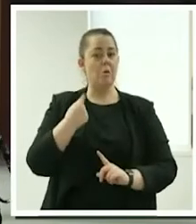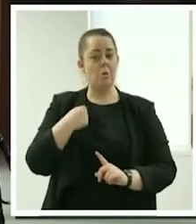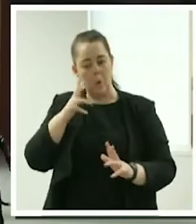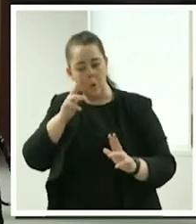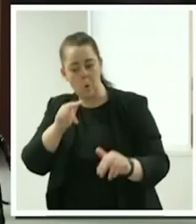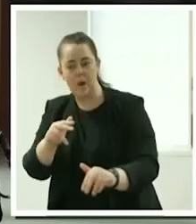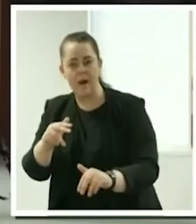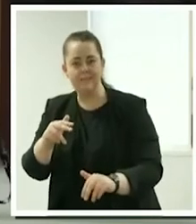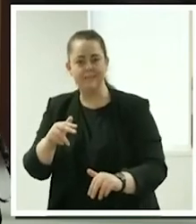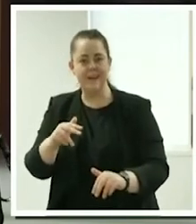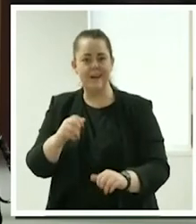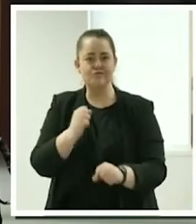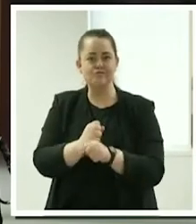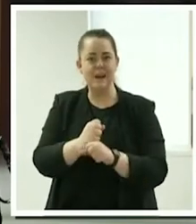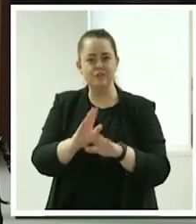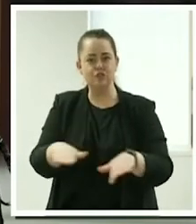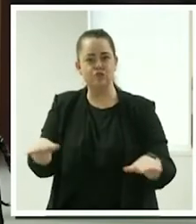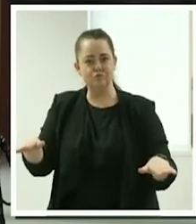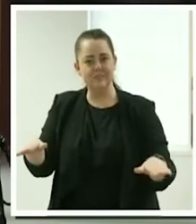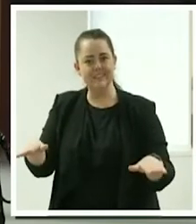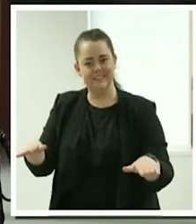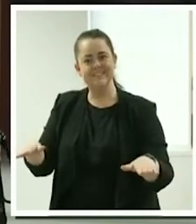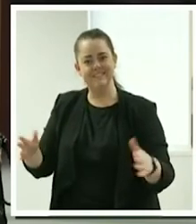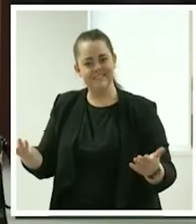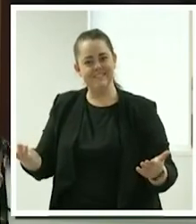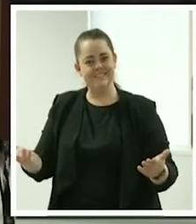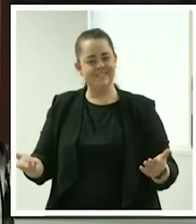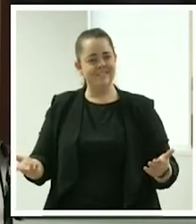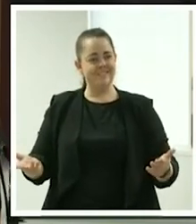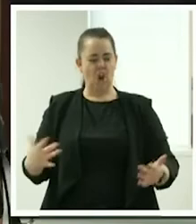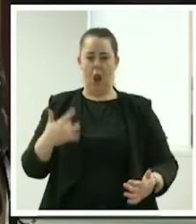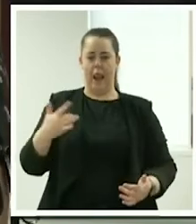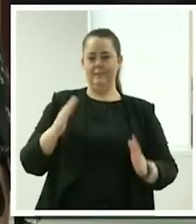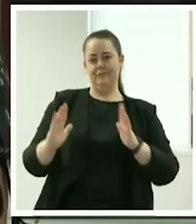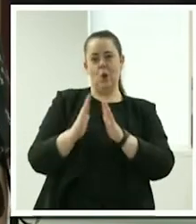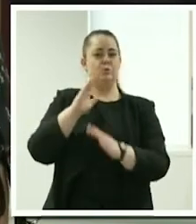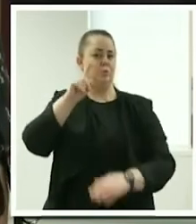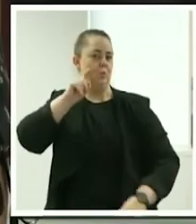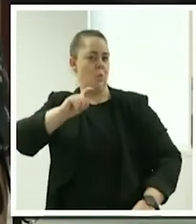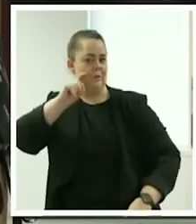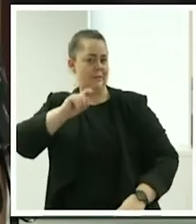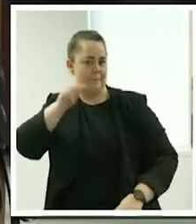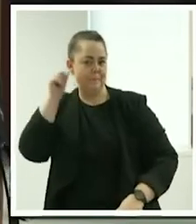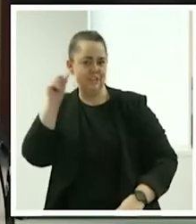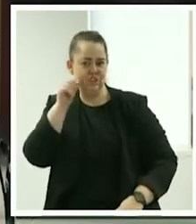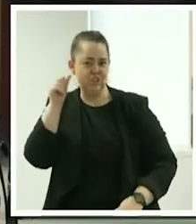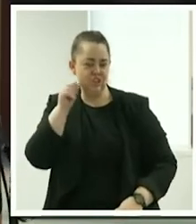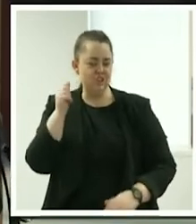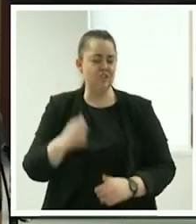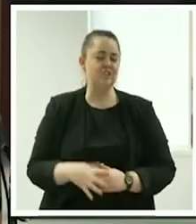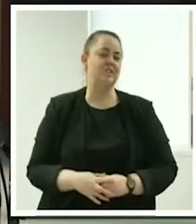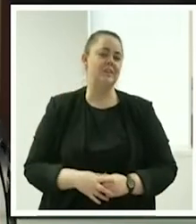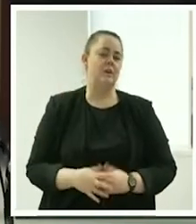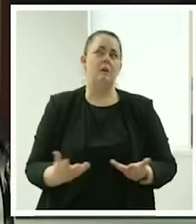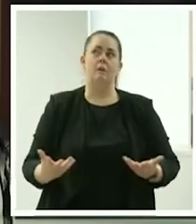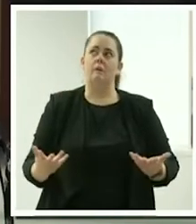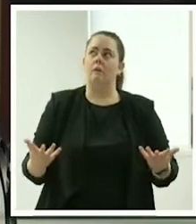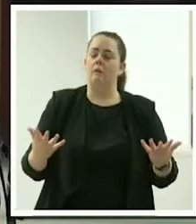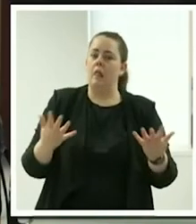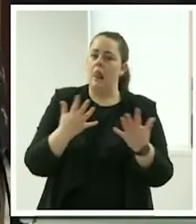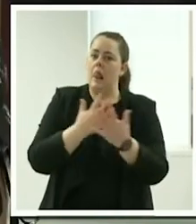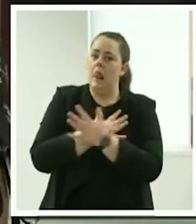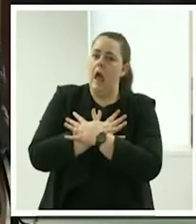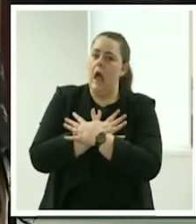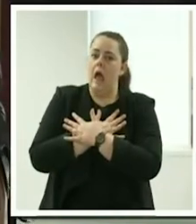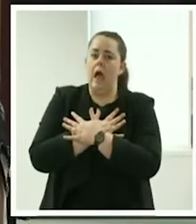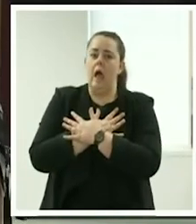and i live luckily near the water and i take every opportunity to get out there on